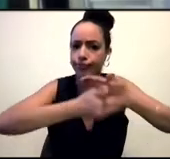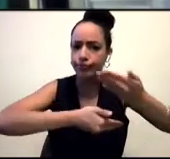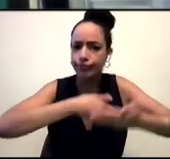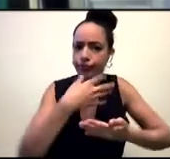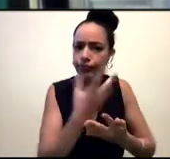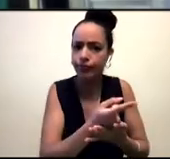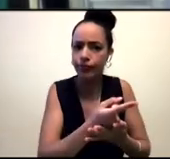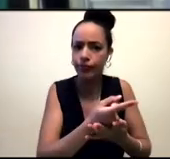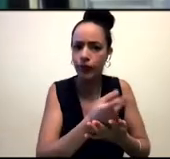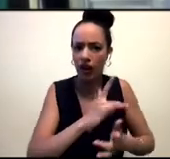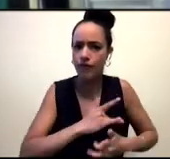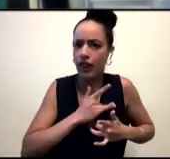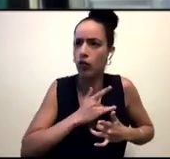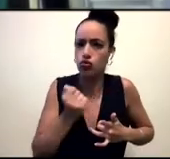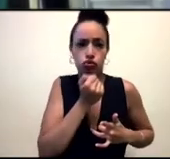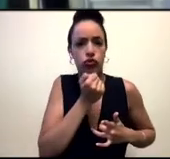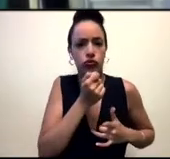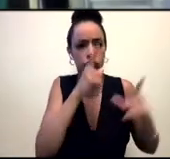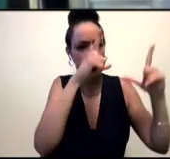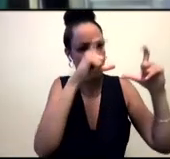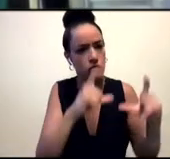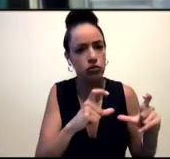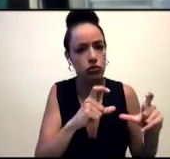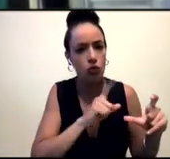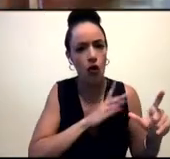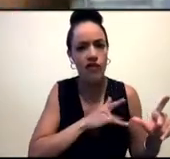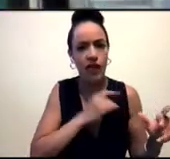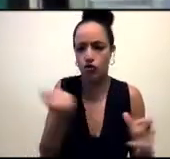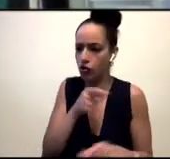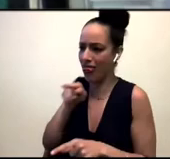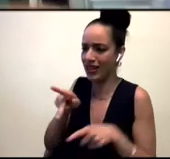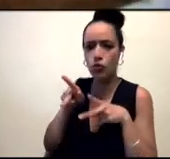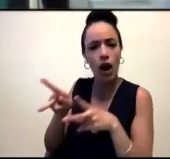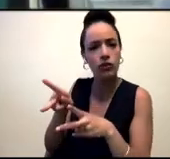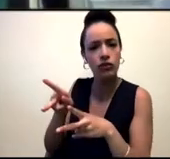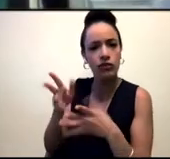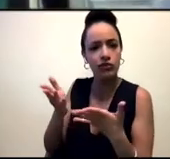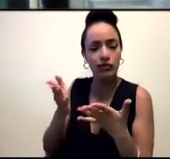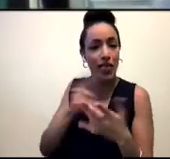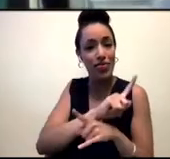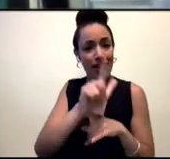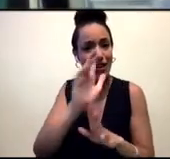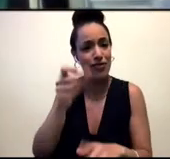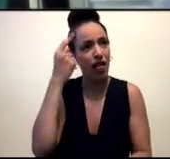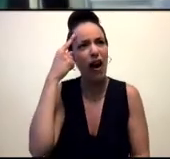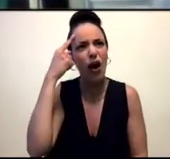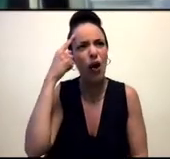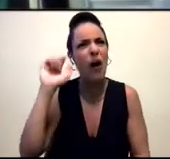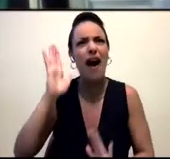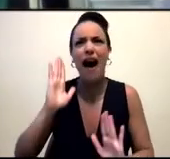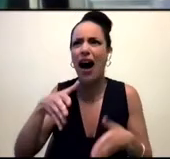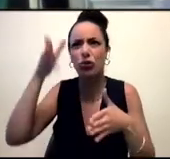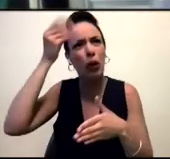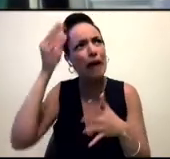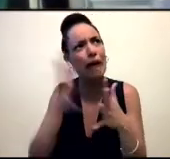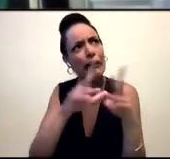think that this needs to be done through photography or this needs to be done through this way. And then I'm like, well, I guess I got to learn how to do it. Like I got to learn how to do photography